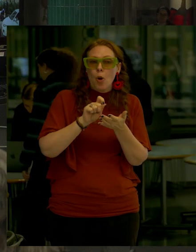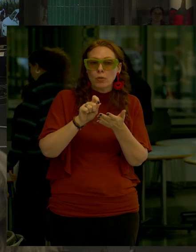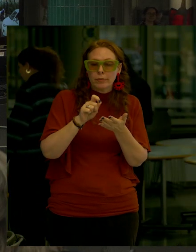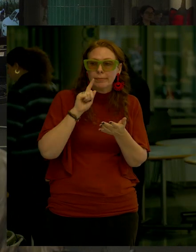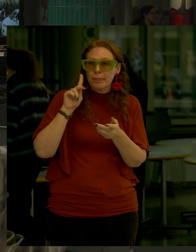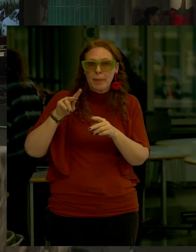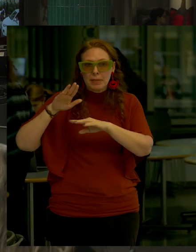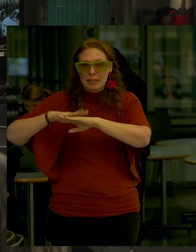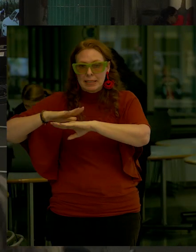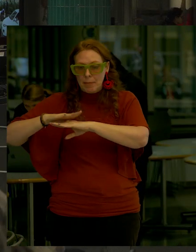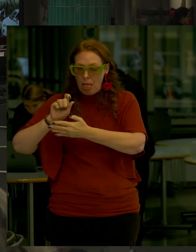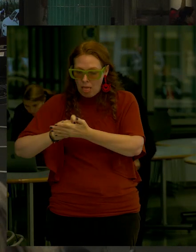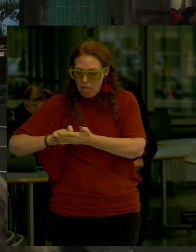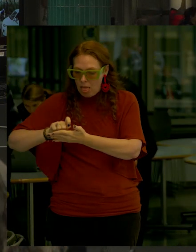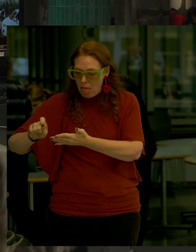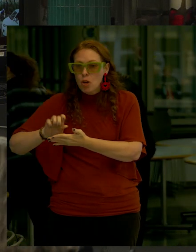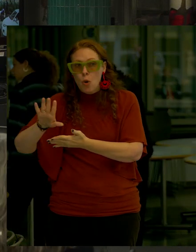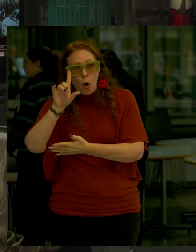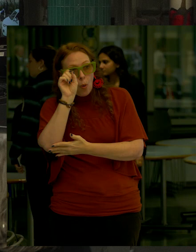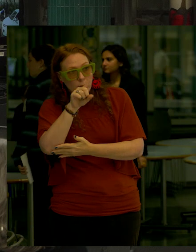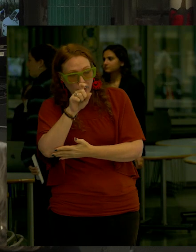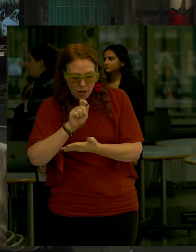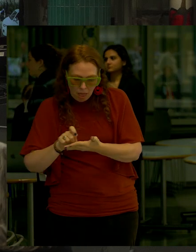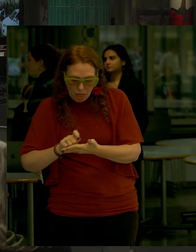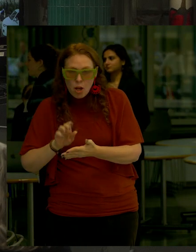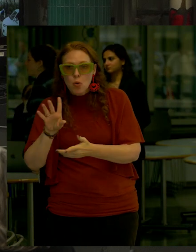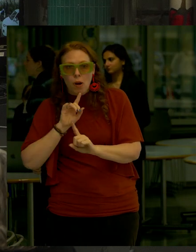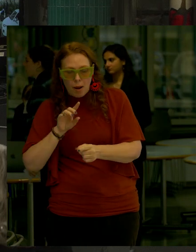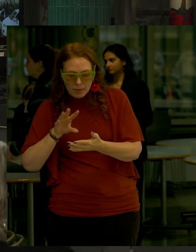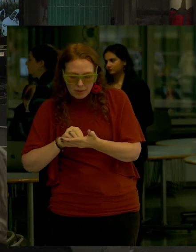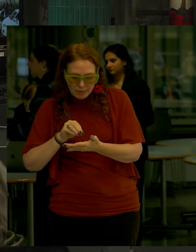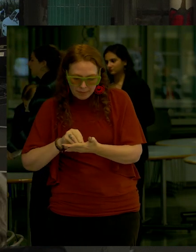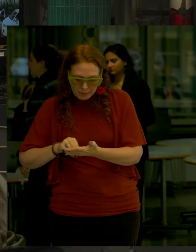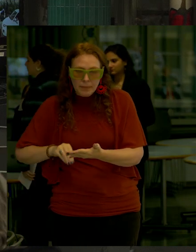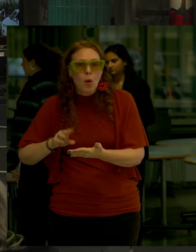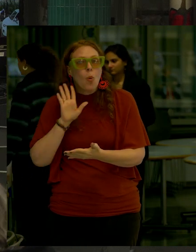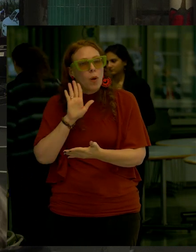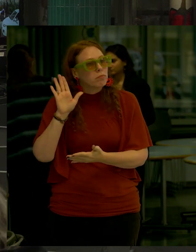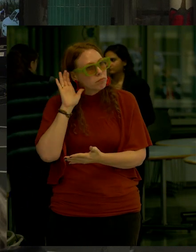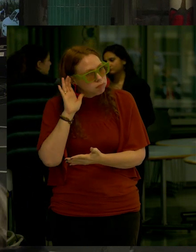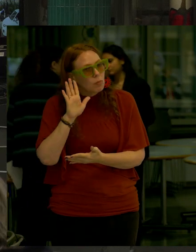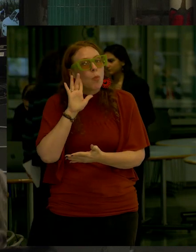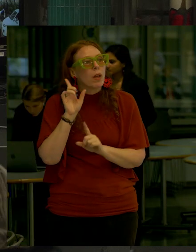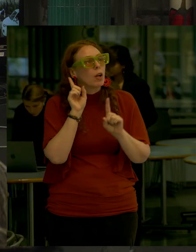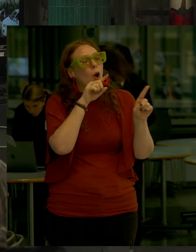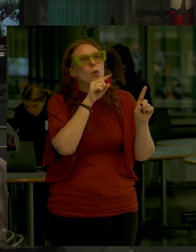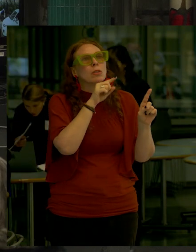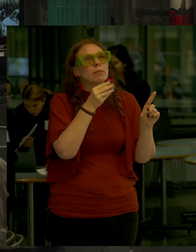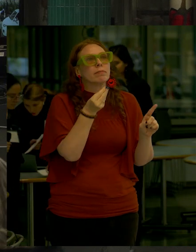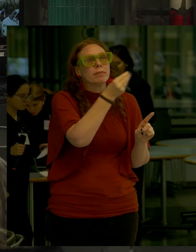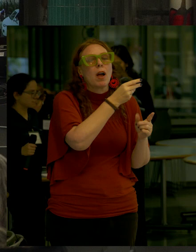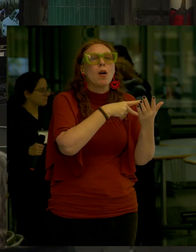these tables So they'll be taking down your questions and your comments So they will be heard And they will go to the